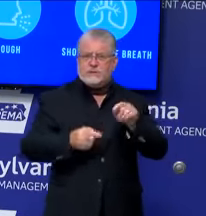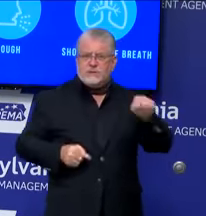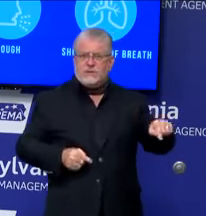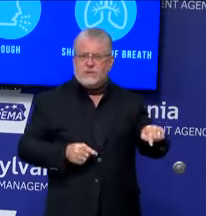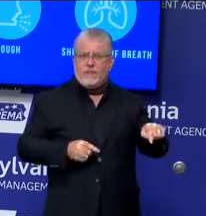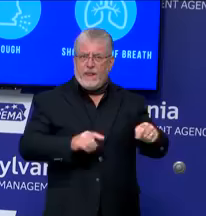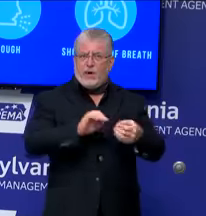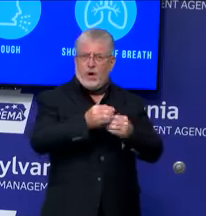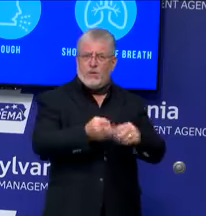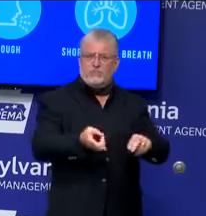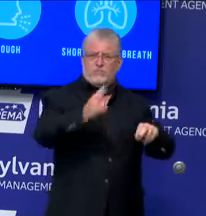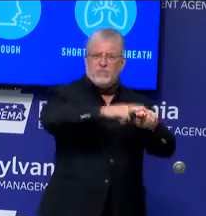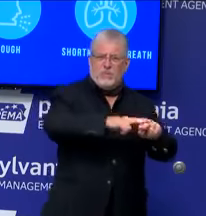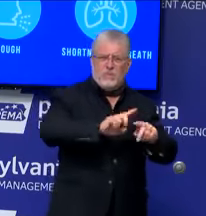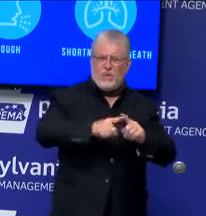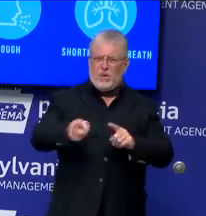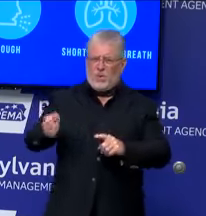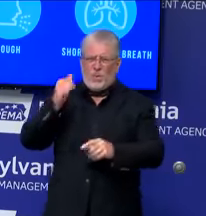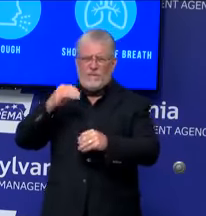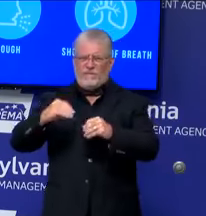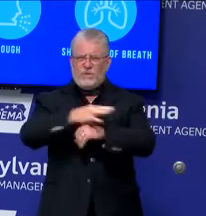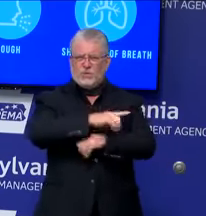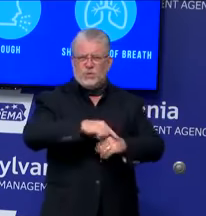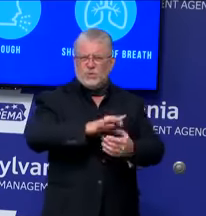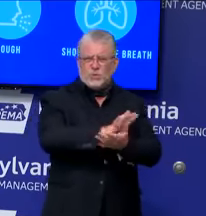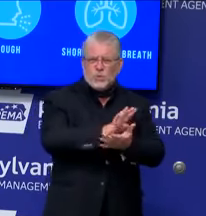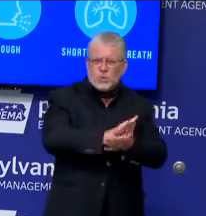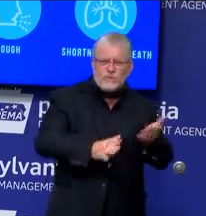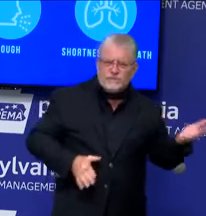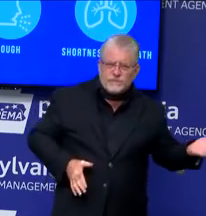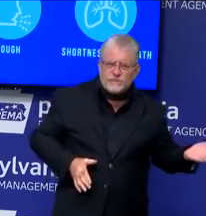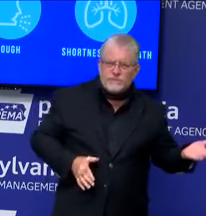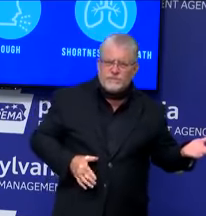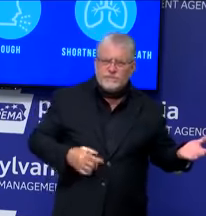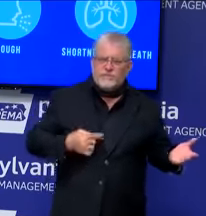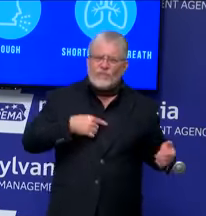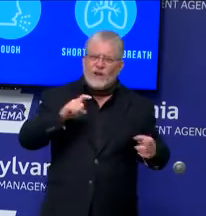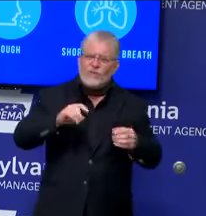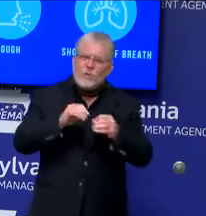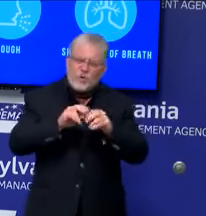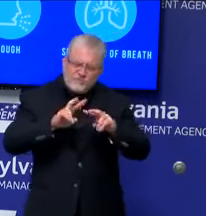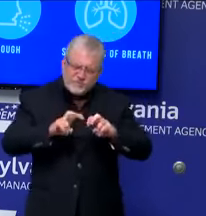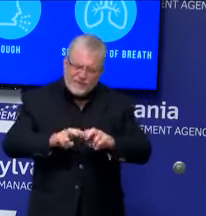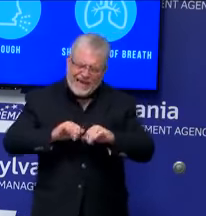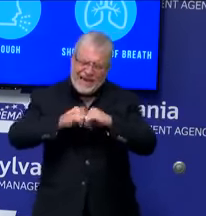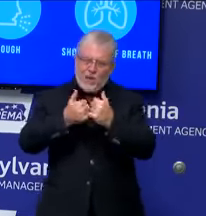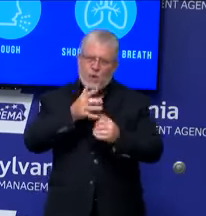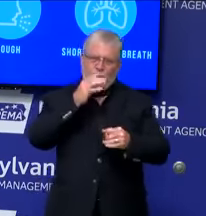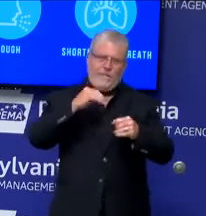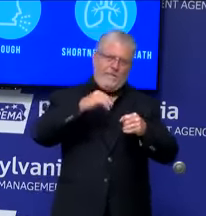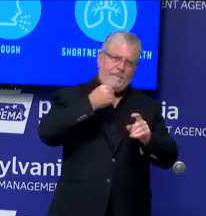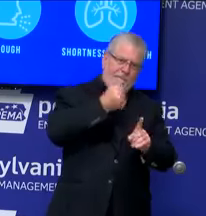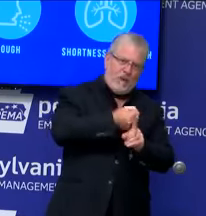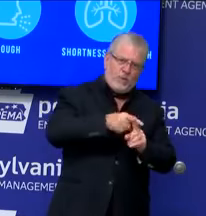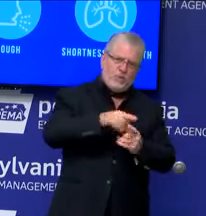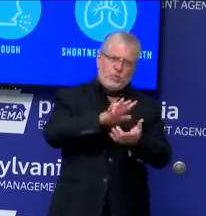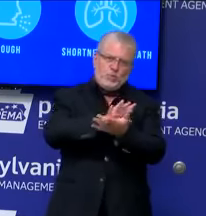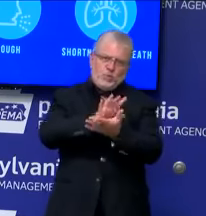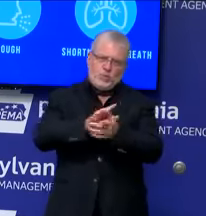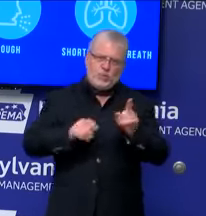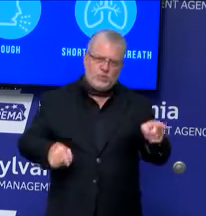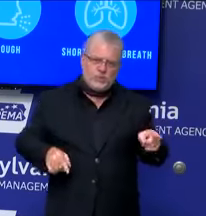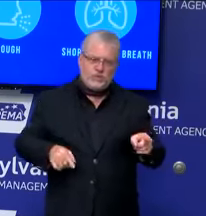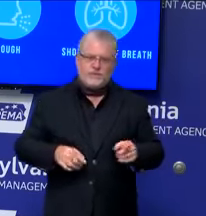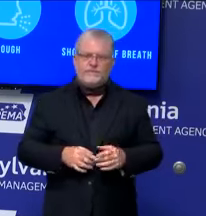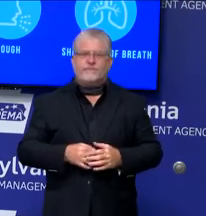schools should open or not. So we're going to have to do a deeper dive on that. So our team is looking at that really, really carefully, but I'm not going to have